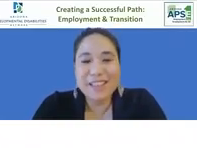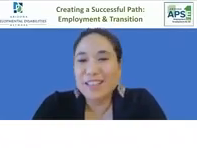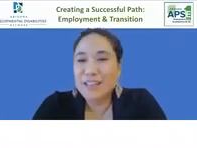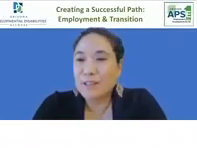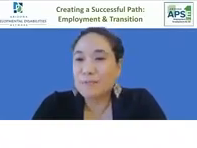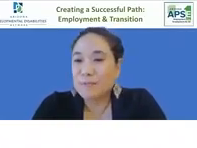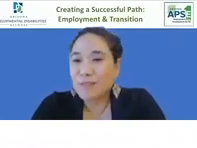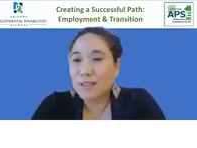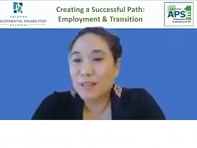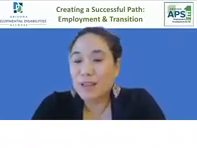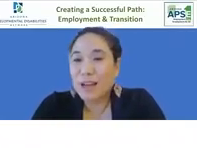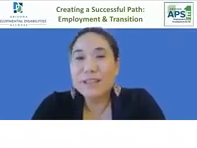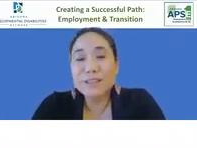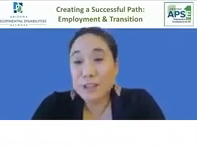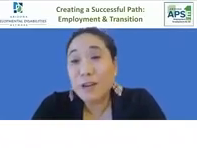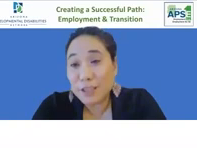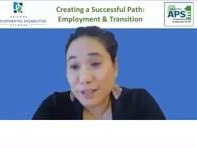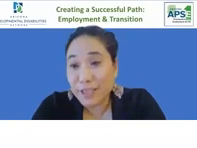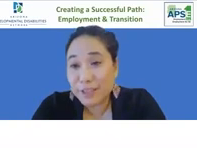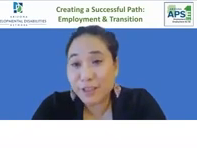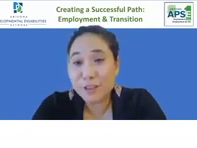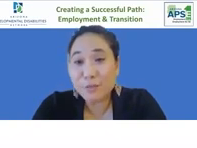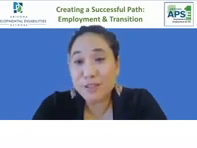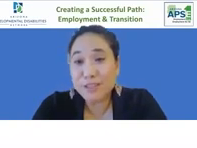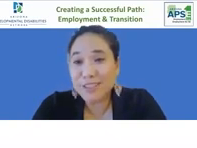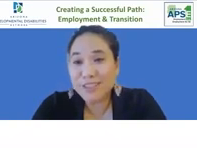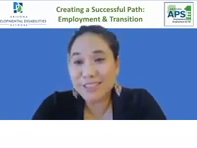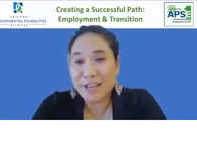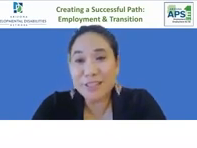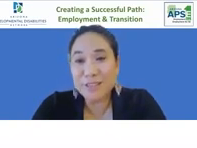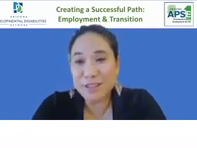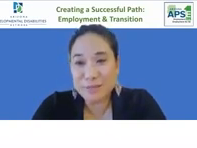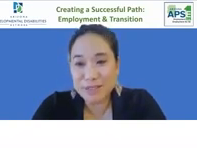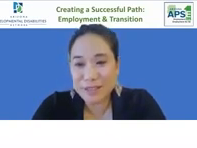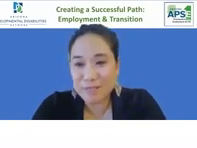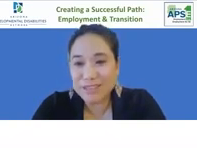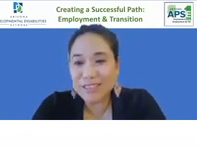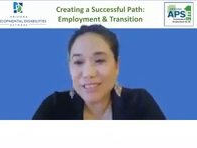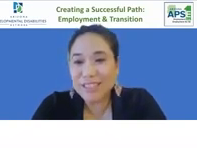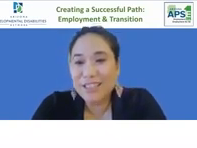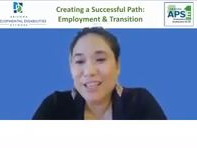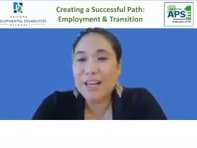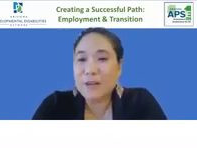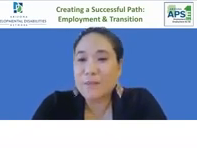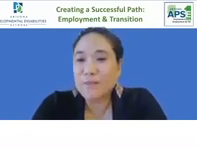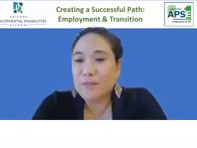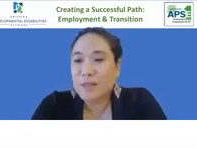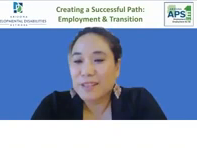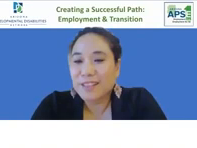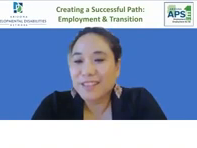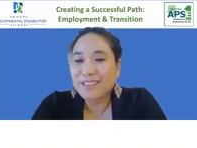um i congratulations on your position it sounds like a very busy month thank you